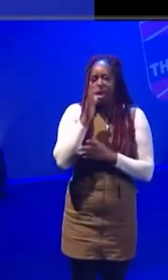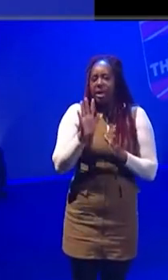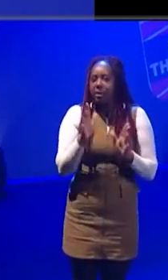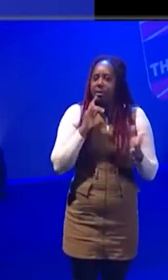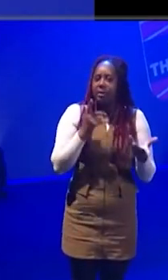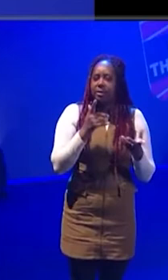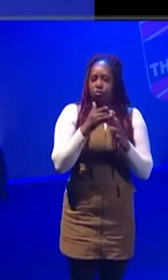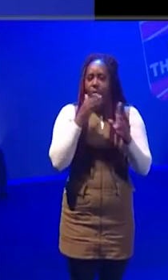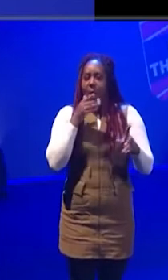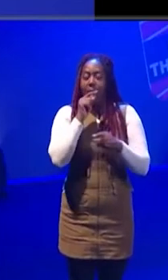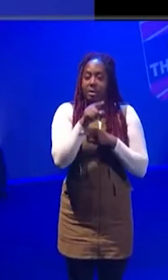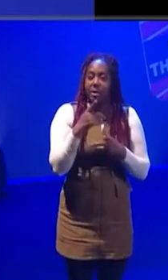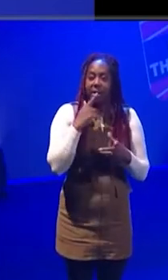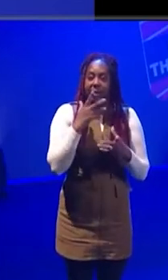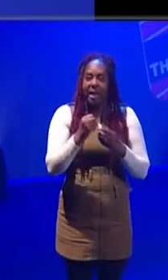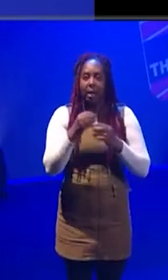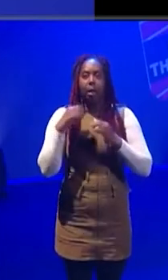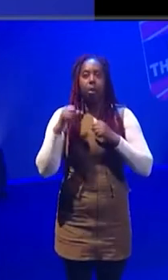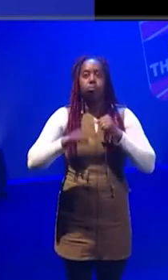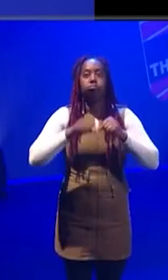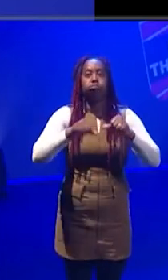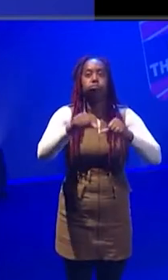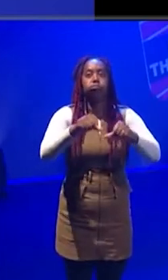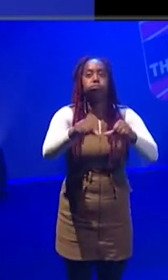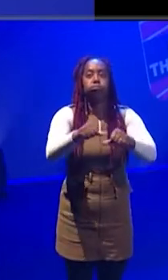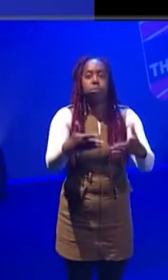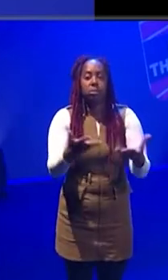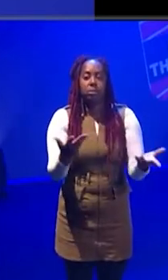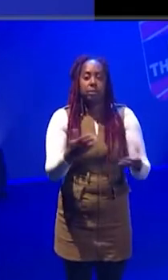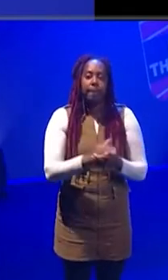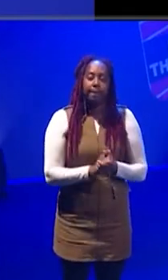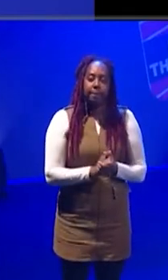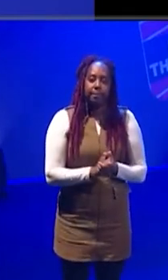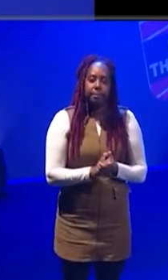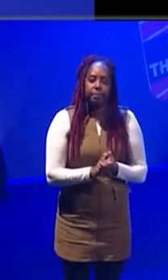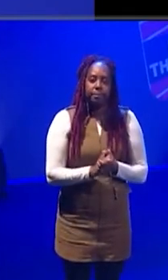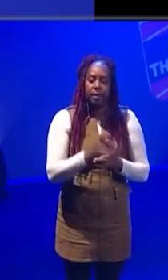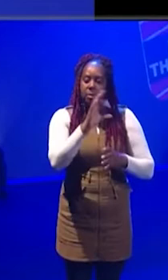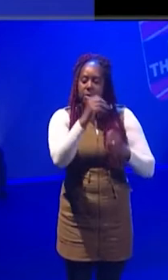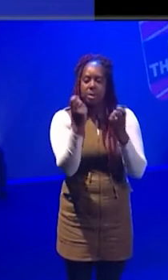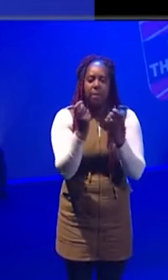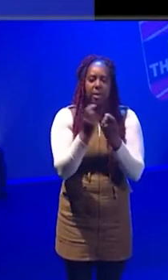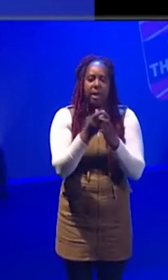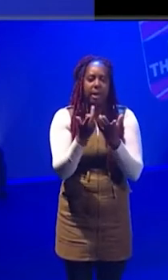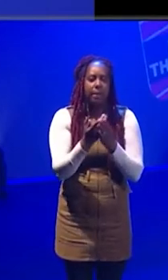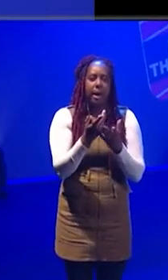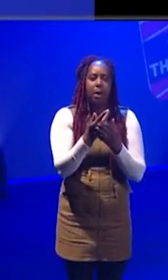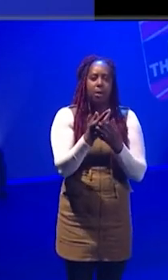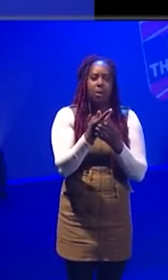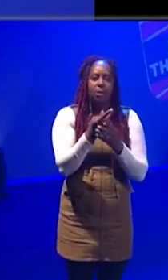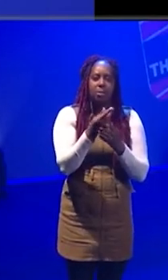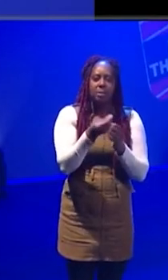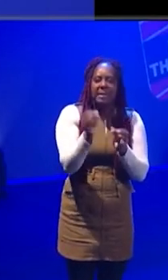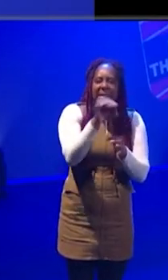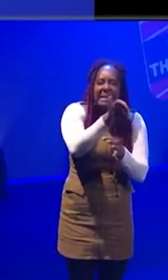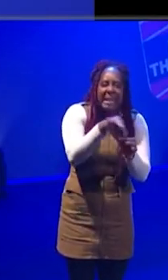realisation that it does take a while to get to where you want to get to. So there is something about planting seeds in that you